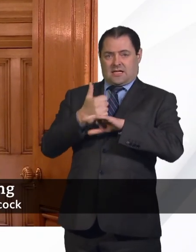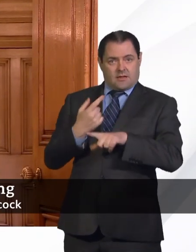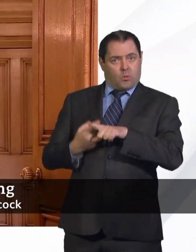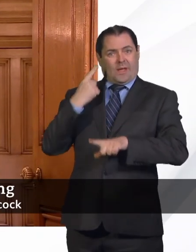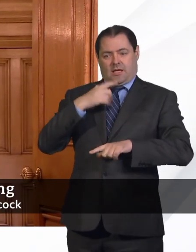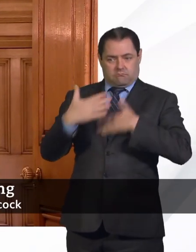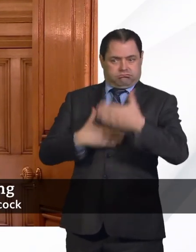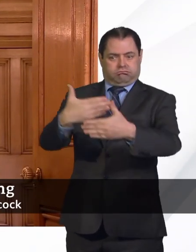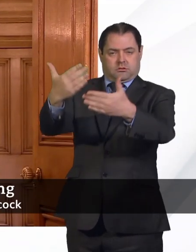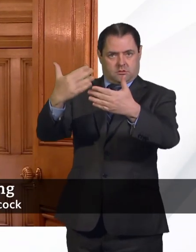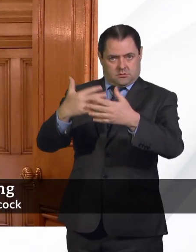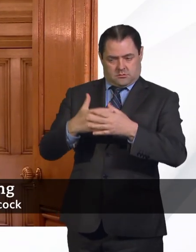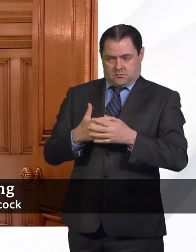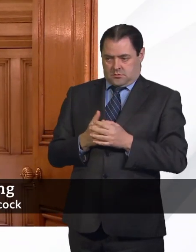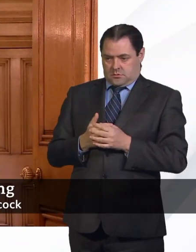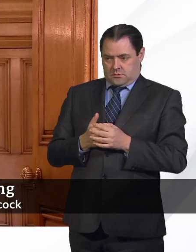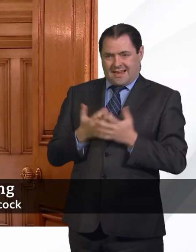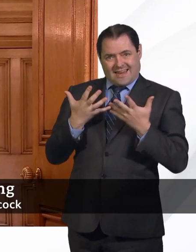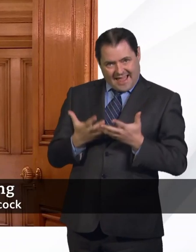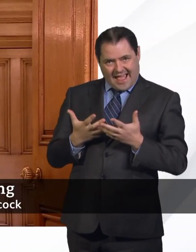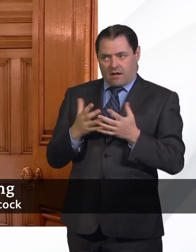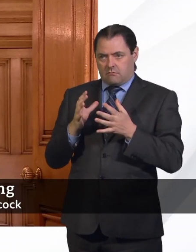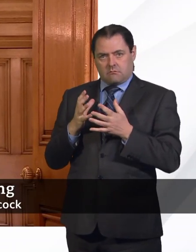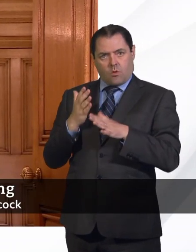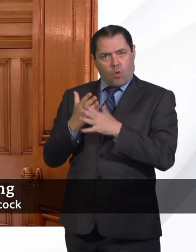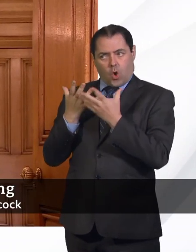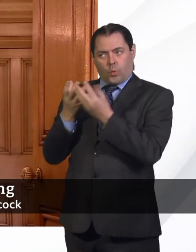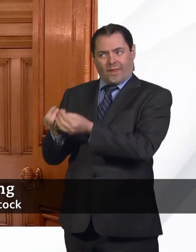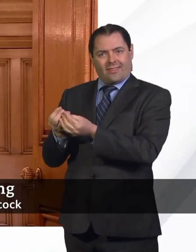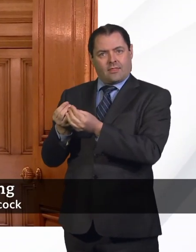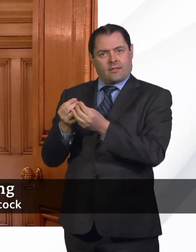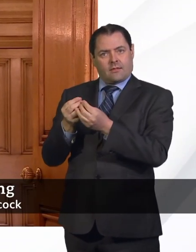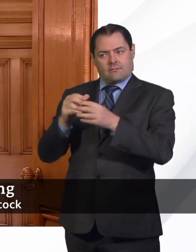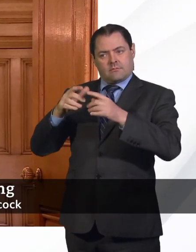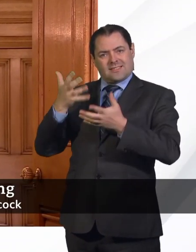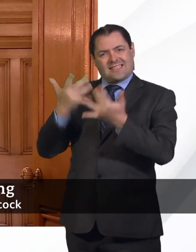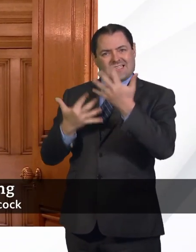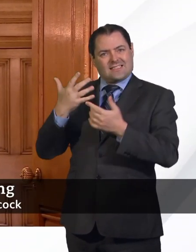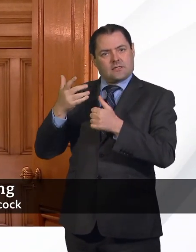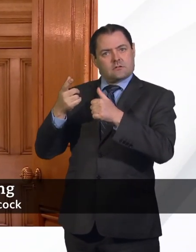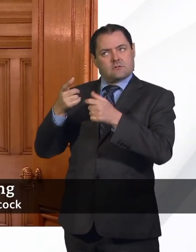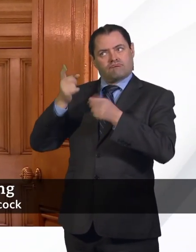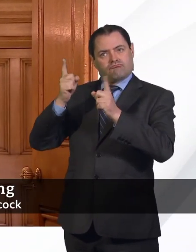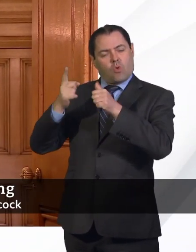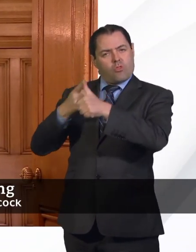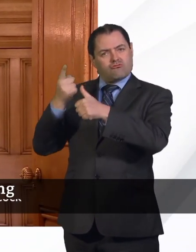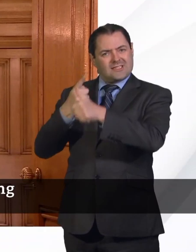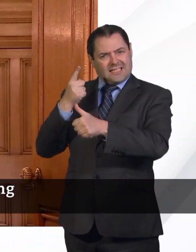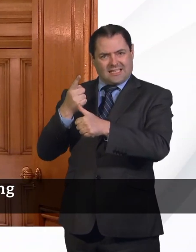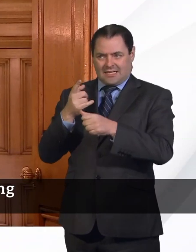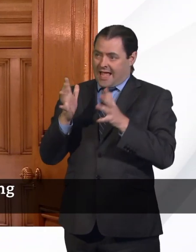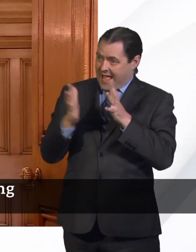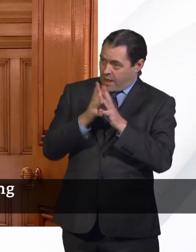a short period of time. We are working with the stats authorities to be able to present these